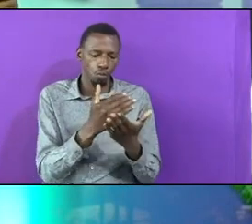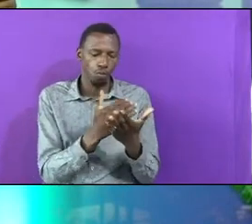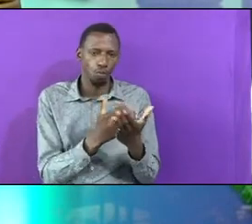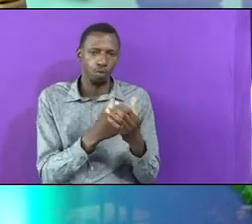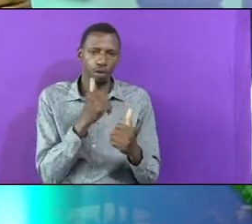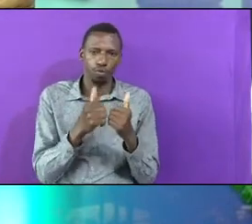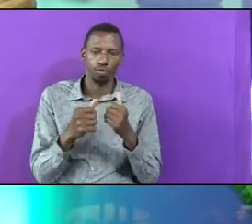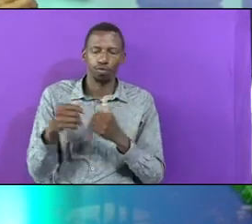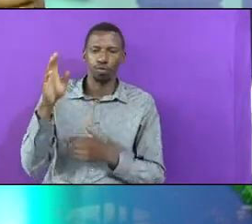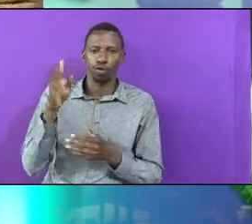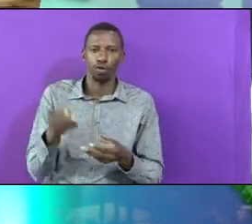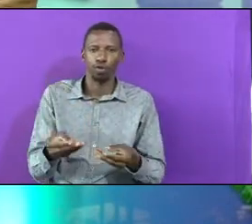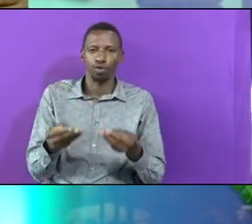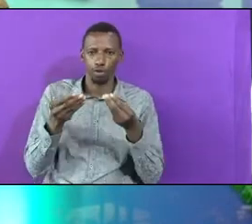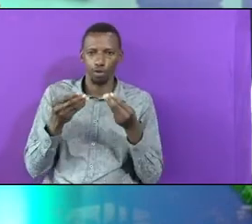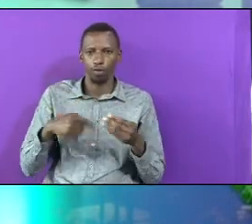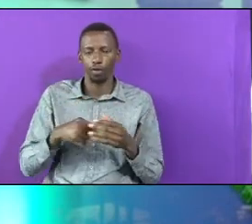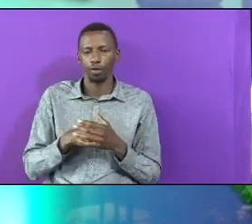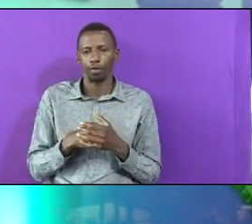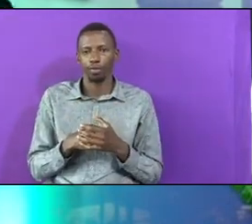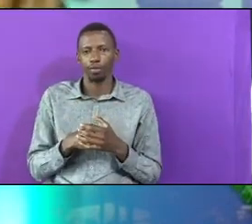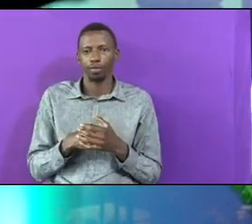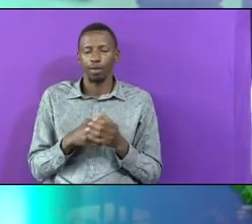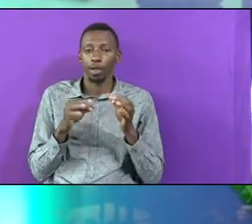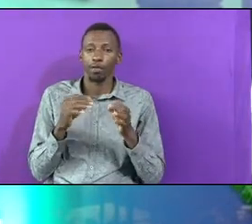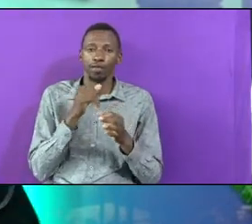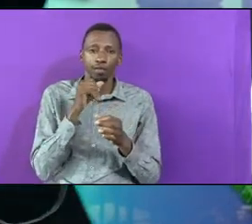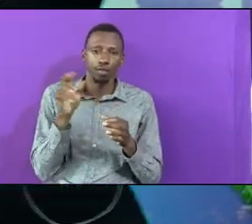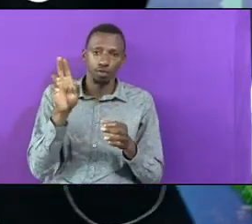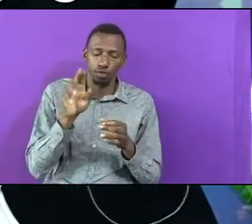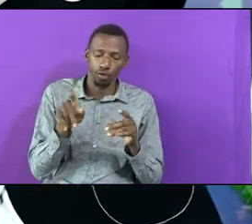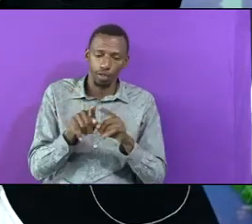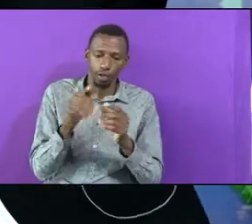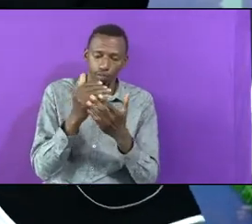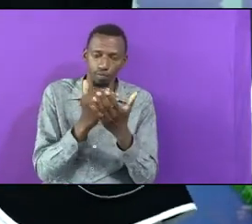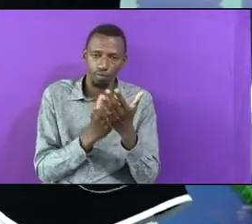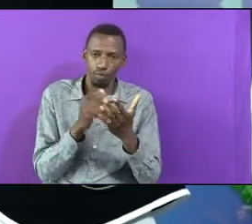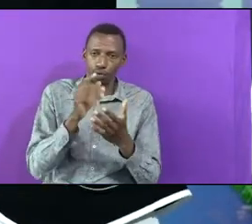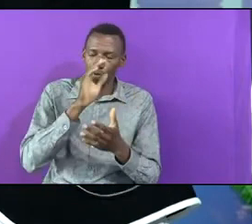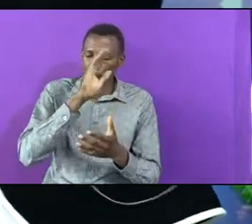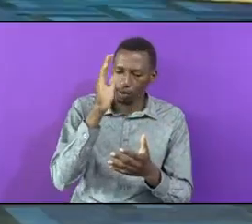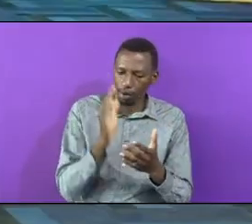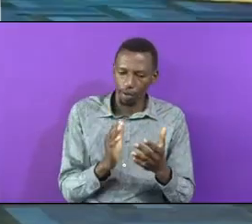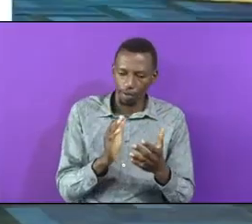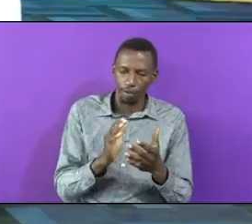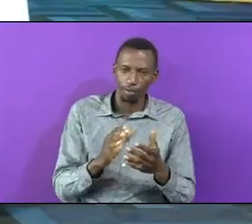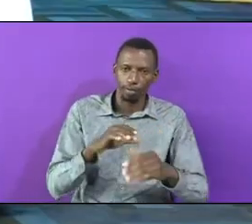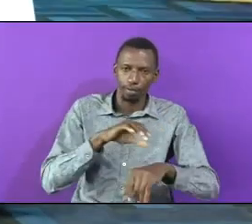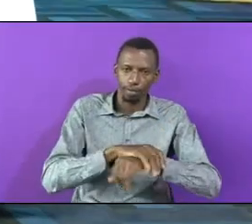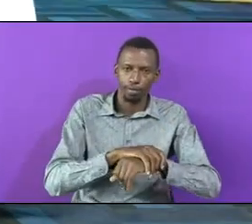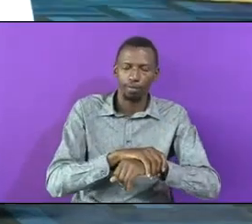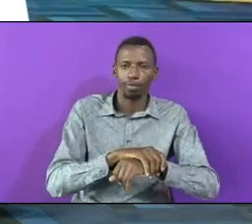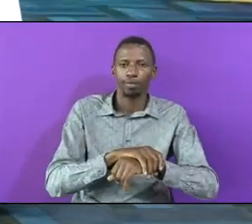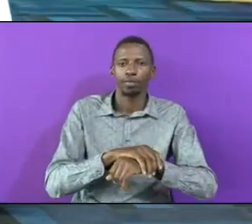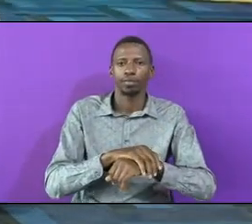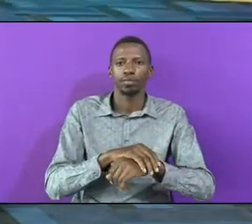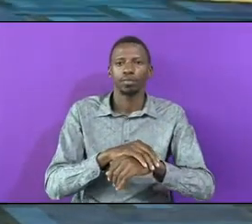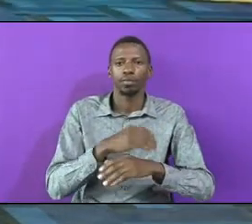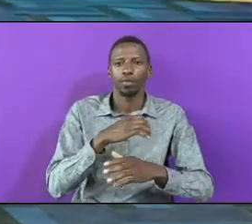And unless You use The Schedule You will Never Arrive At the Desired End